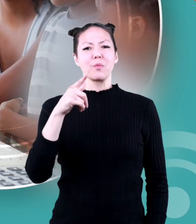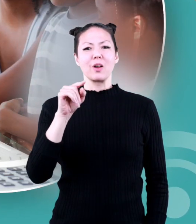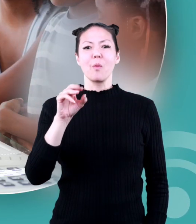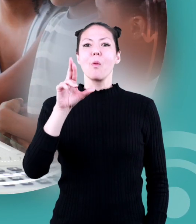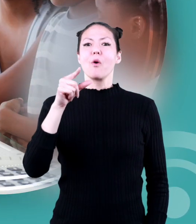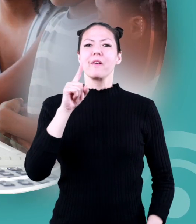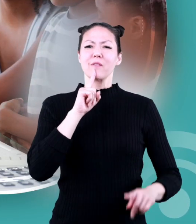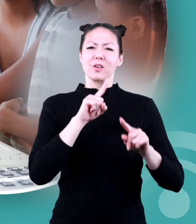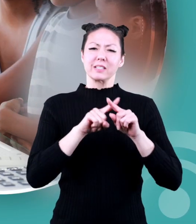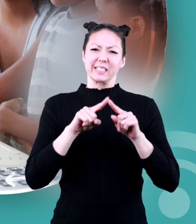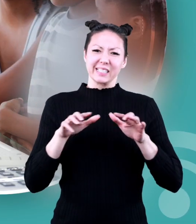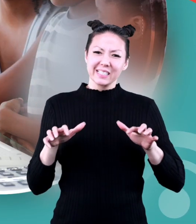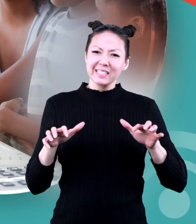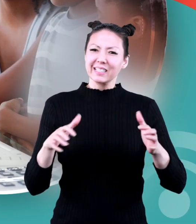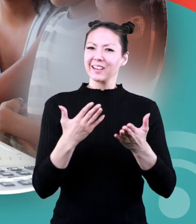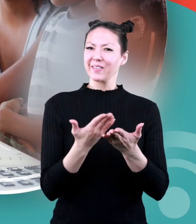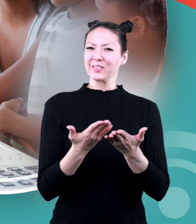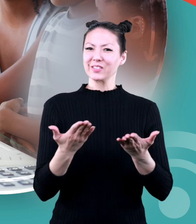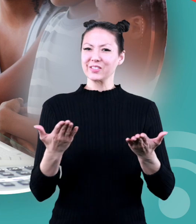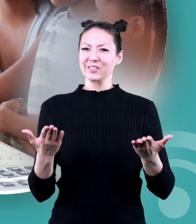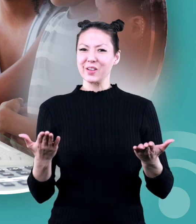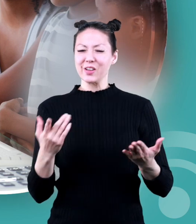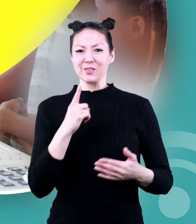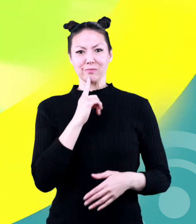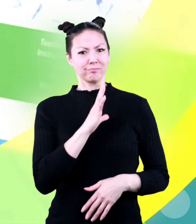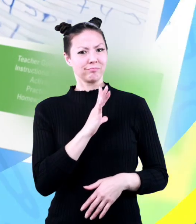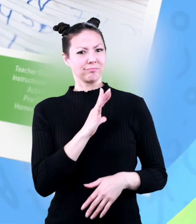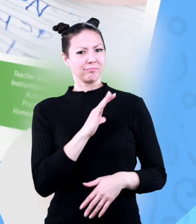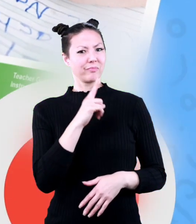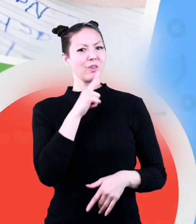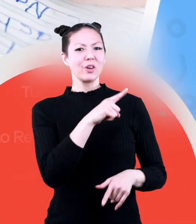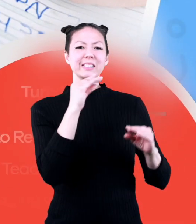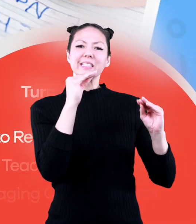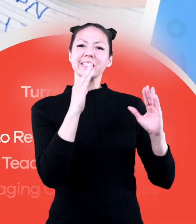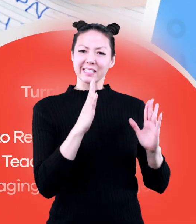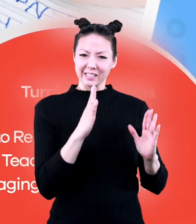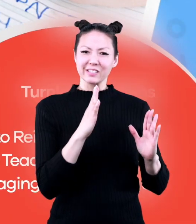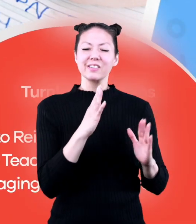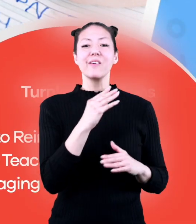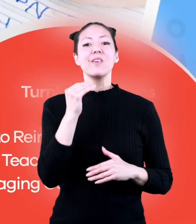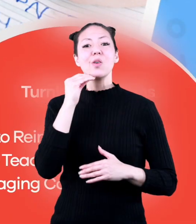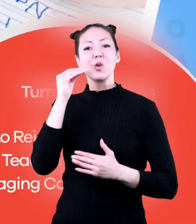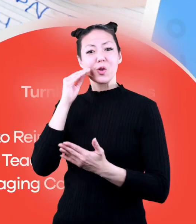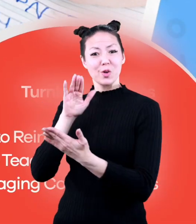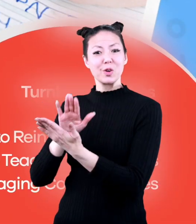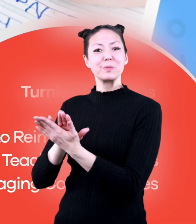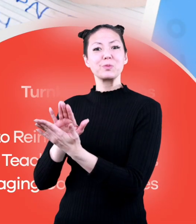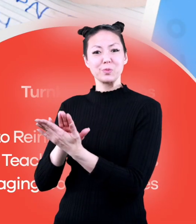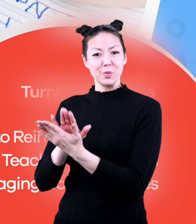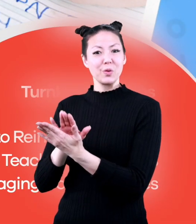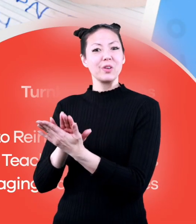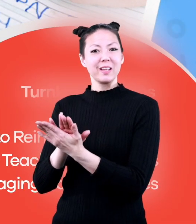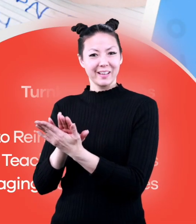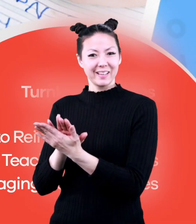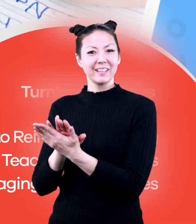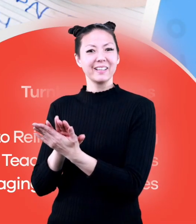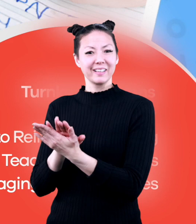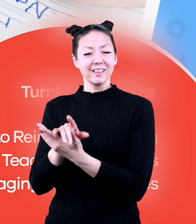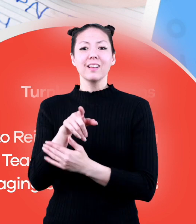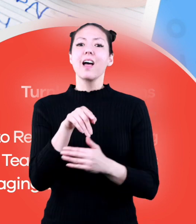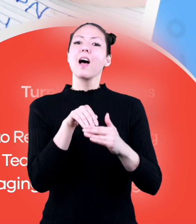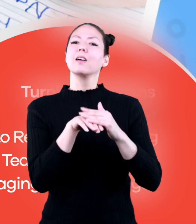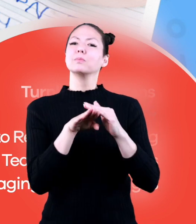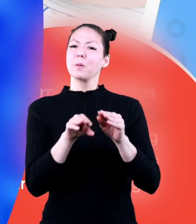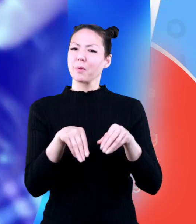.org for thousands of free resources and turnkey solutions for teachers and homeschoolers